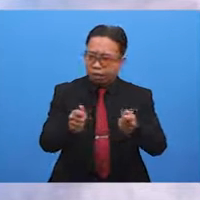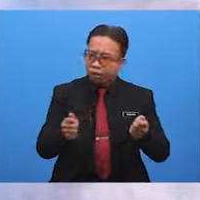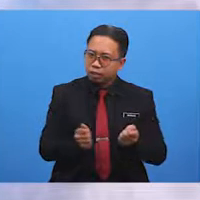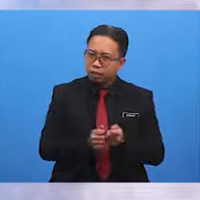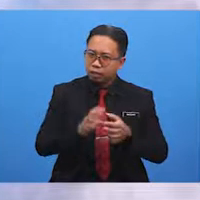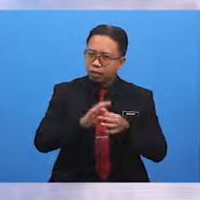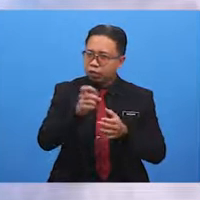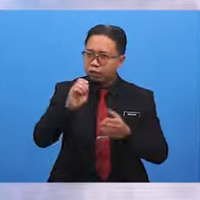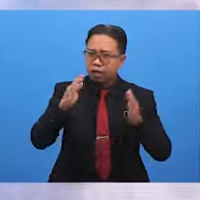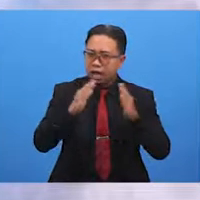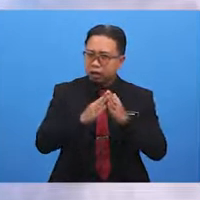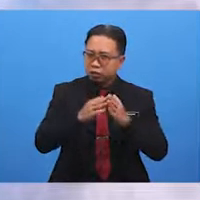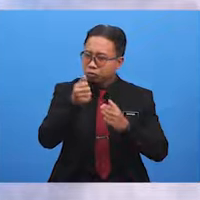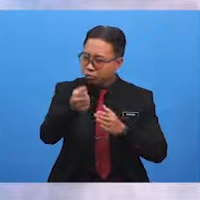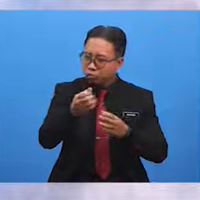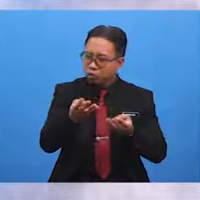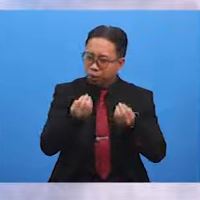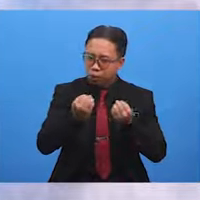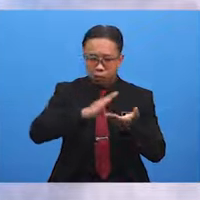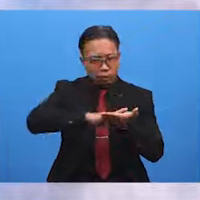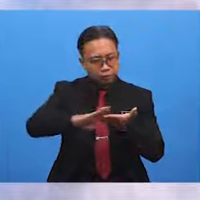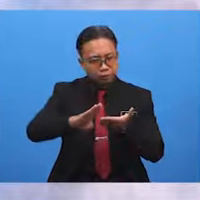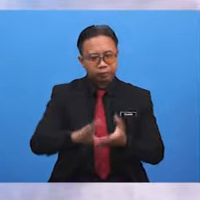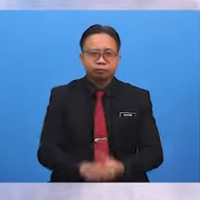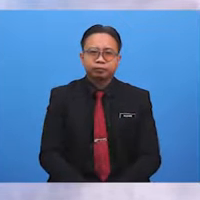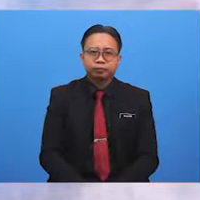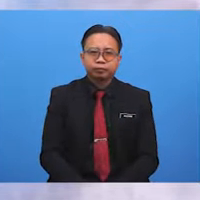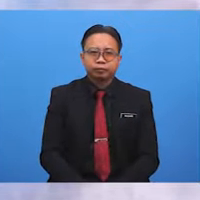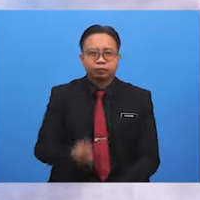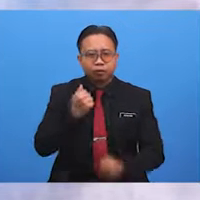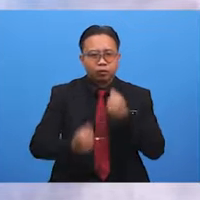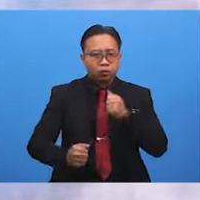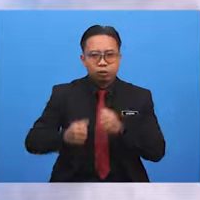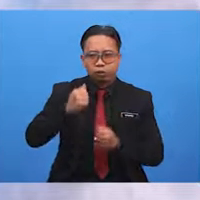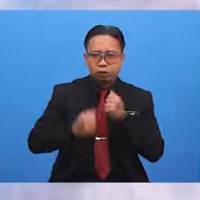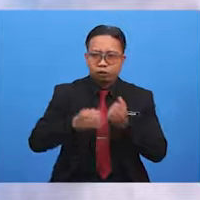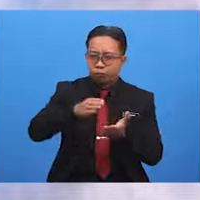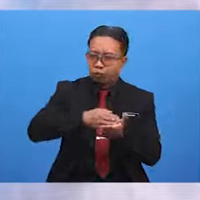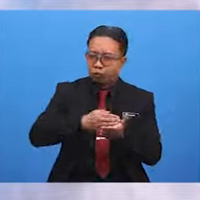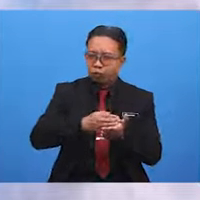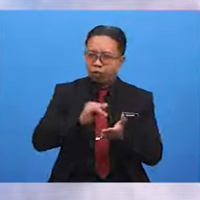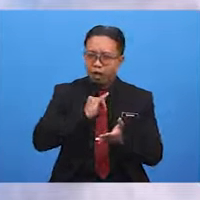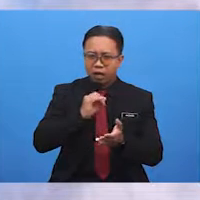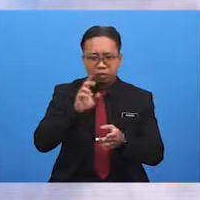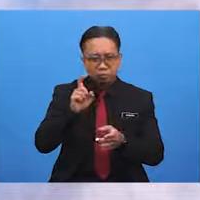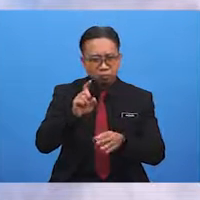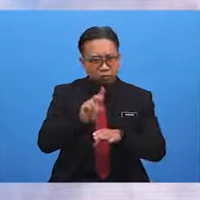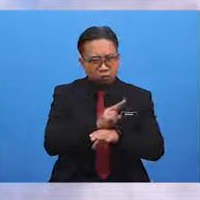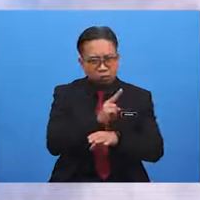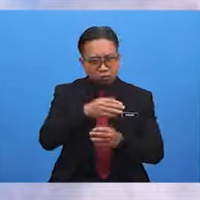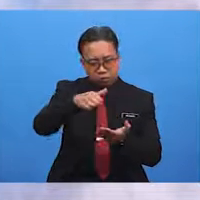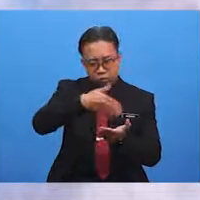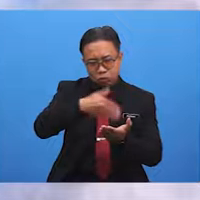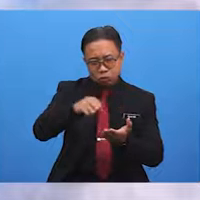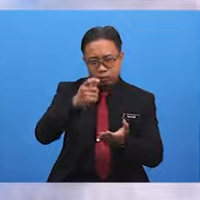the house would you like to clean? Which broom should I use to sweep the floor?